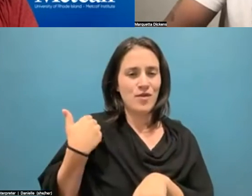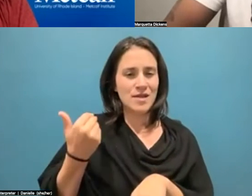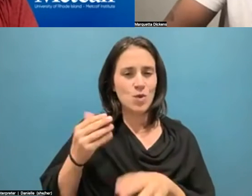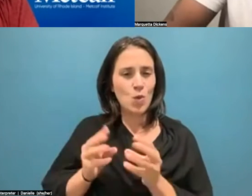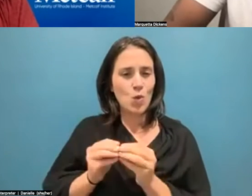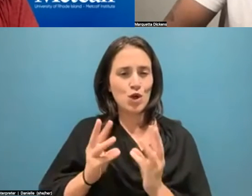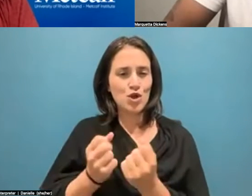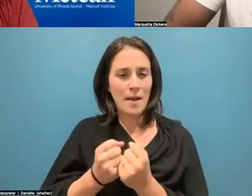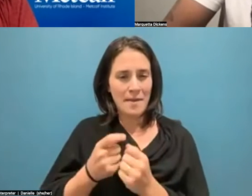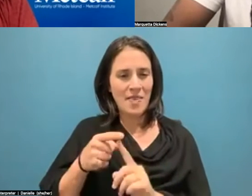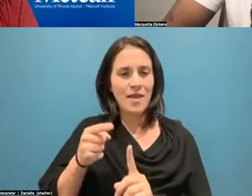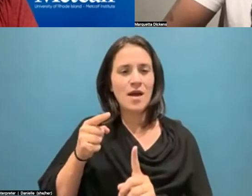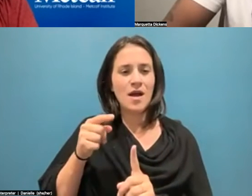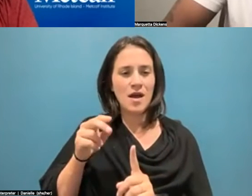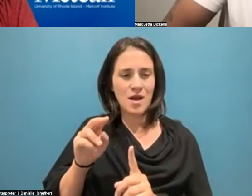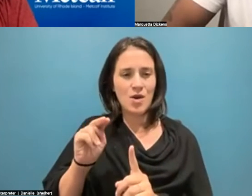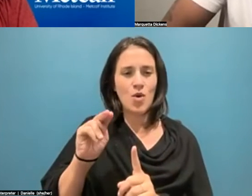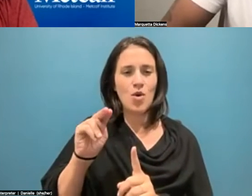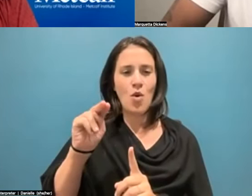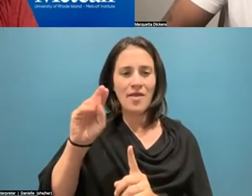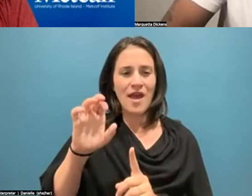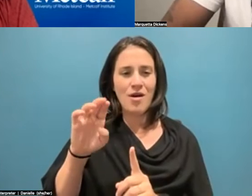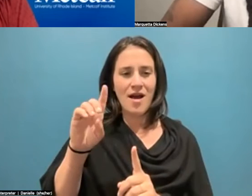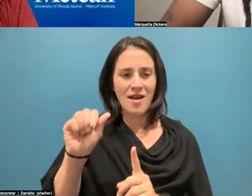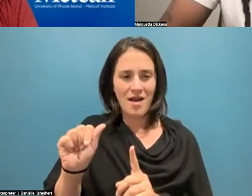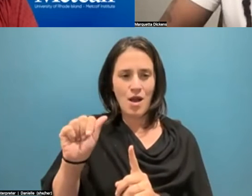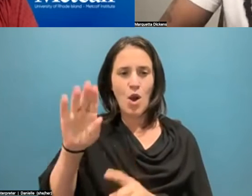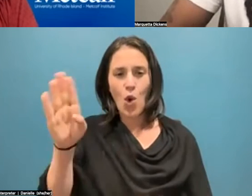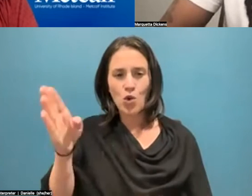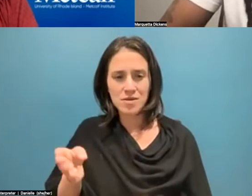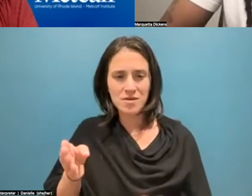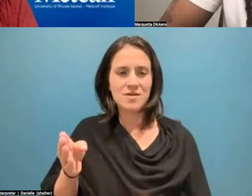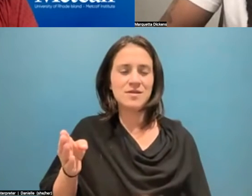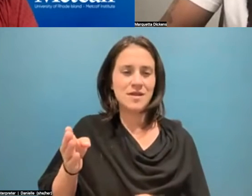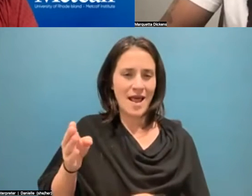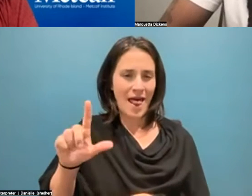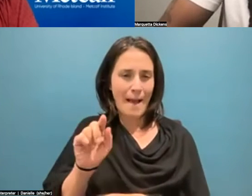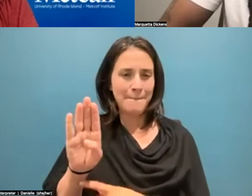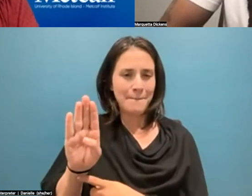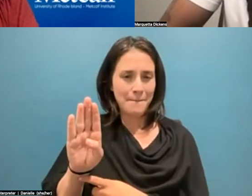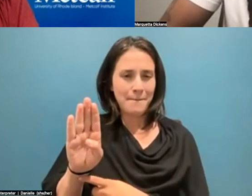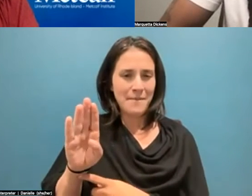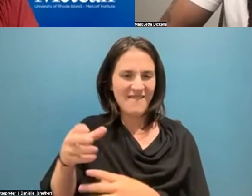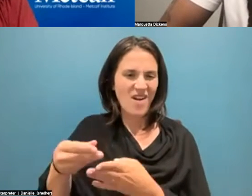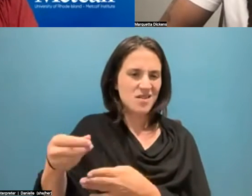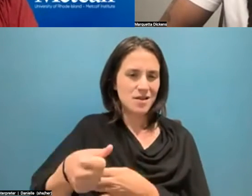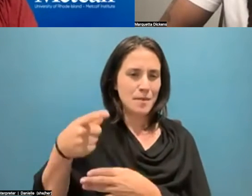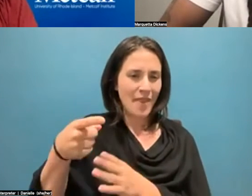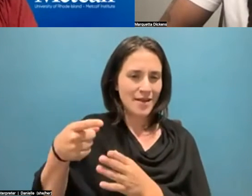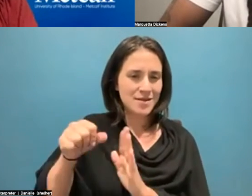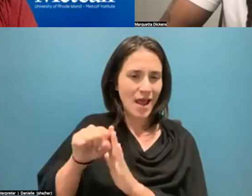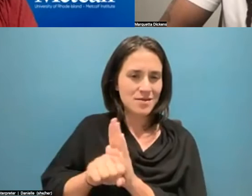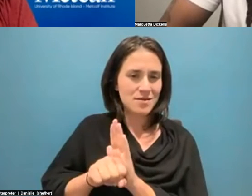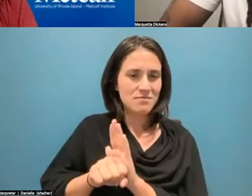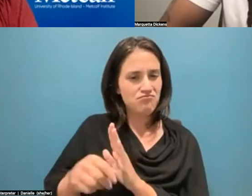is housed at NC State, which is also funded by the state. So, you know, a lot of those things, we're just really looking to